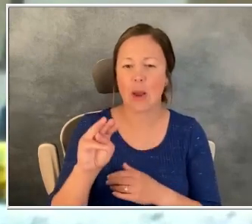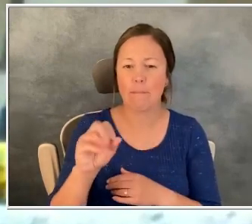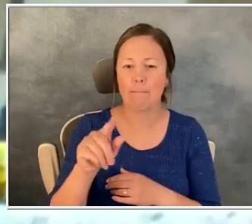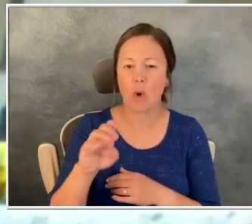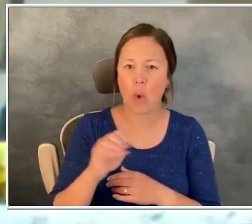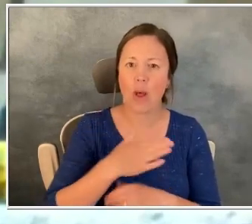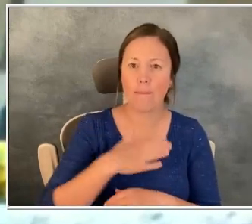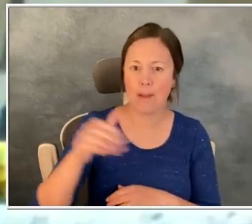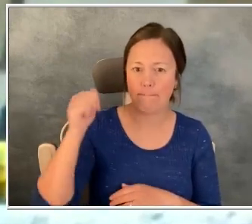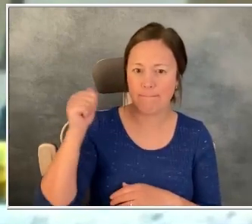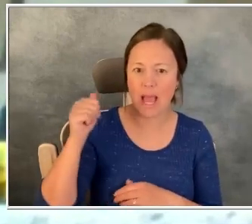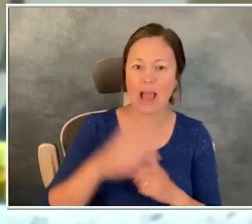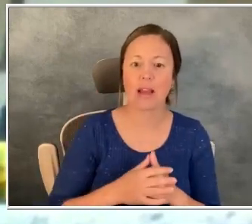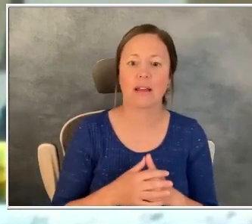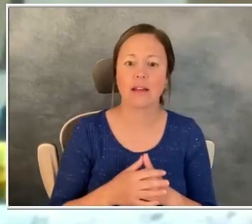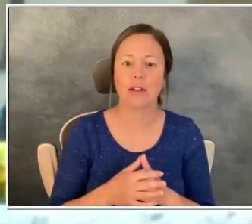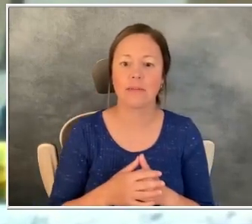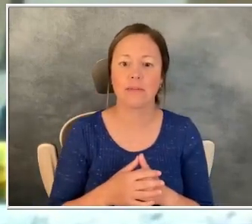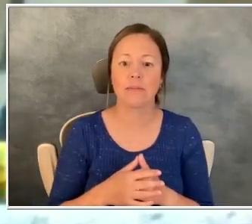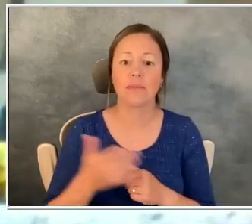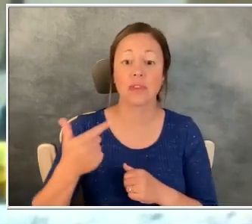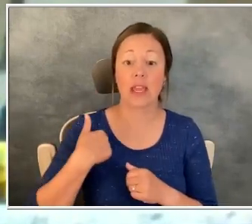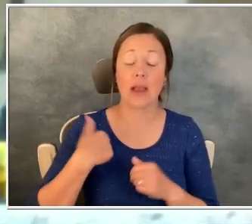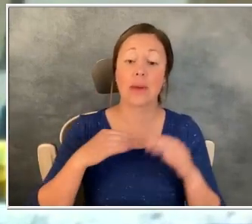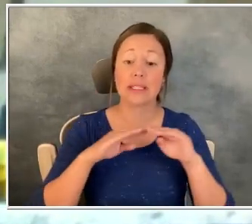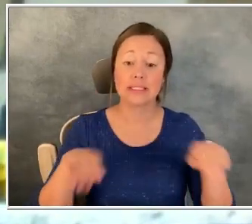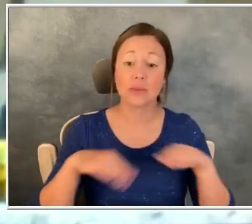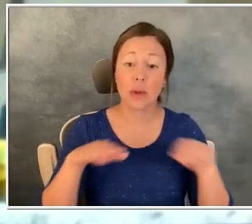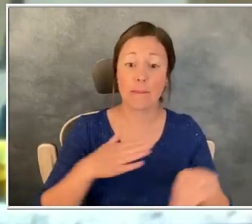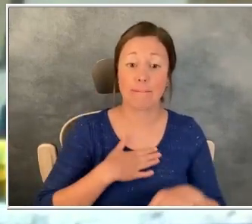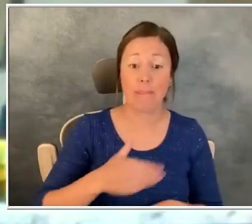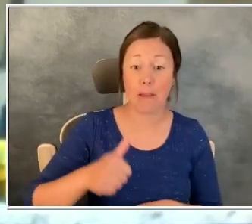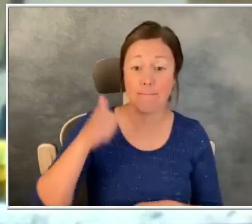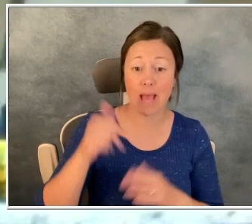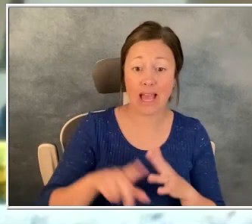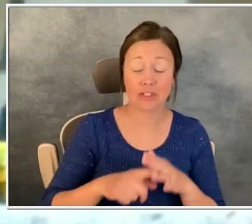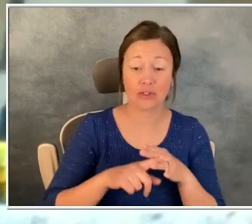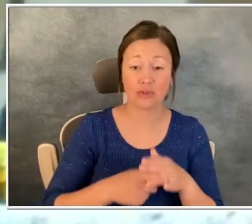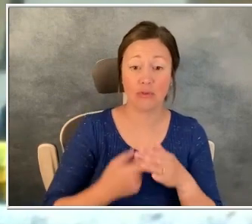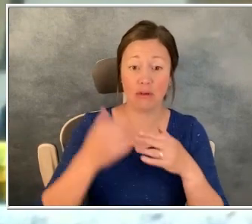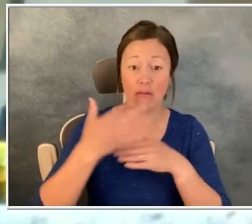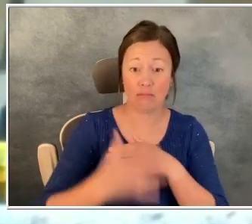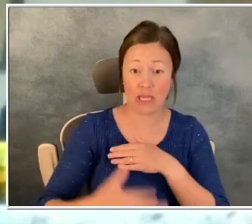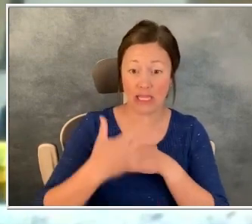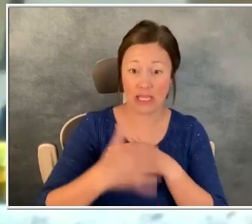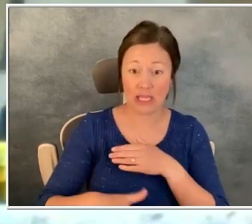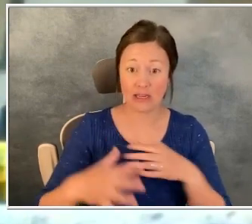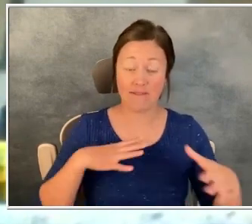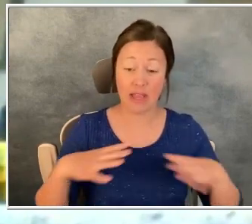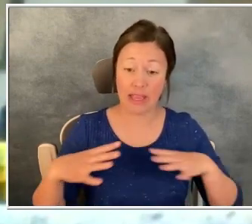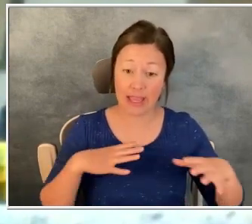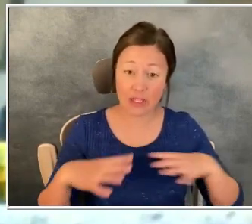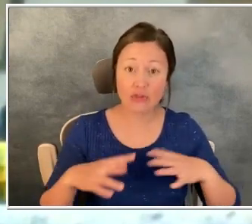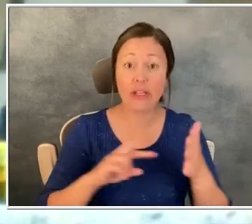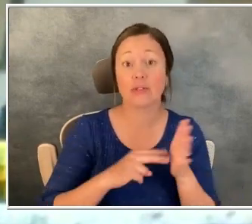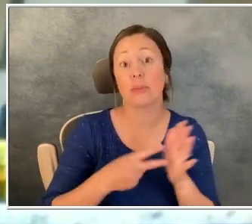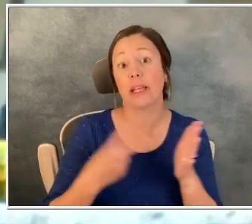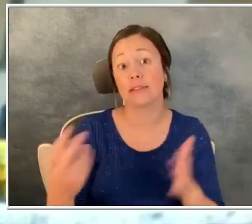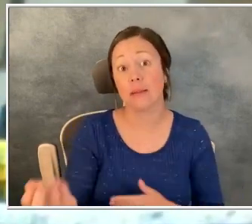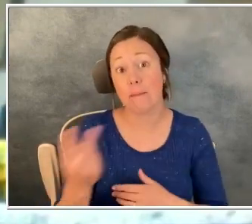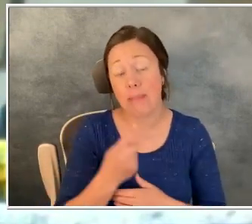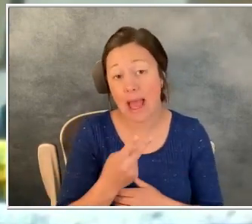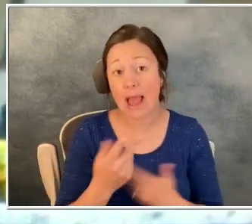um, I was actually in a wave pool and my back just started bleeding and, um, we were on vacation. So we came back,